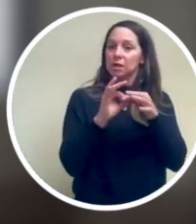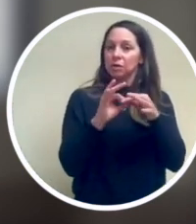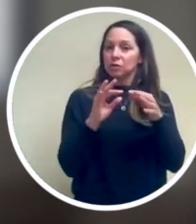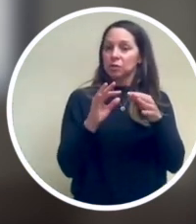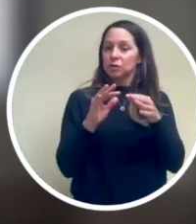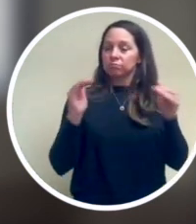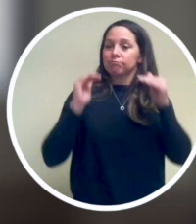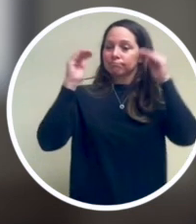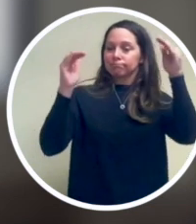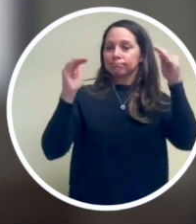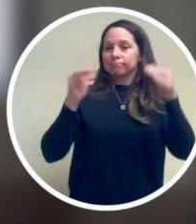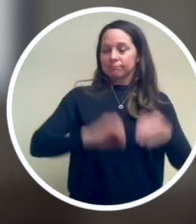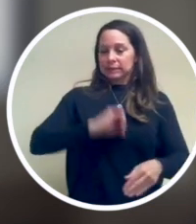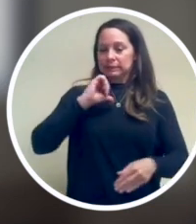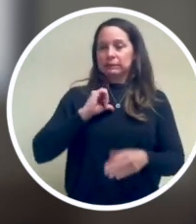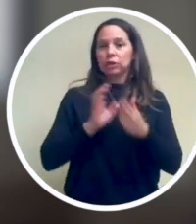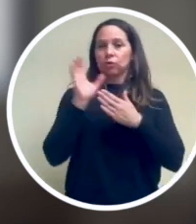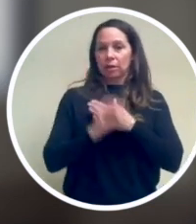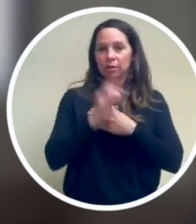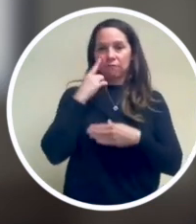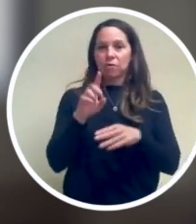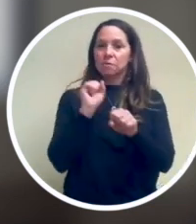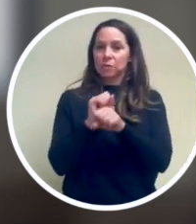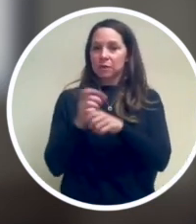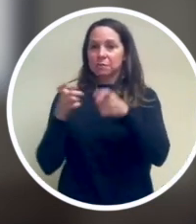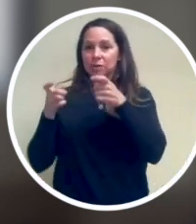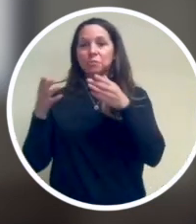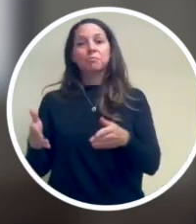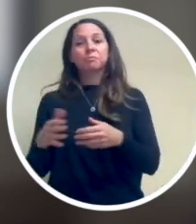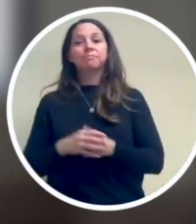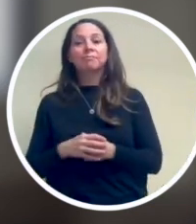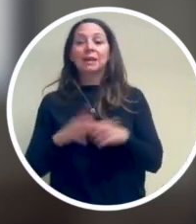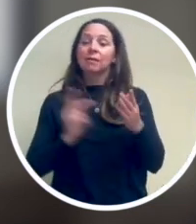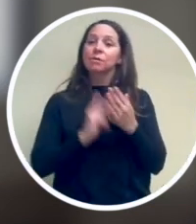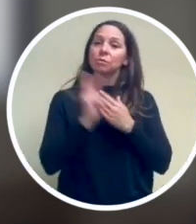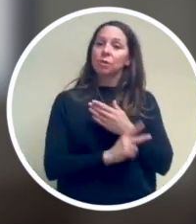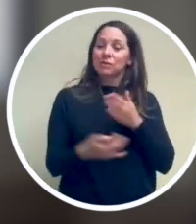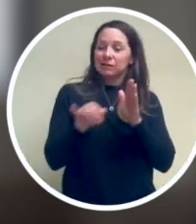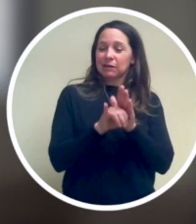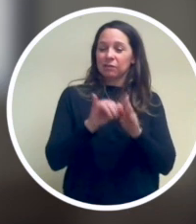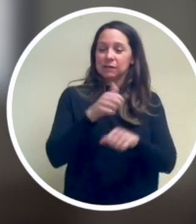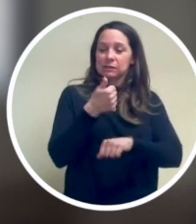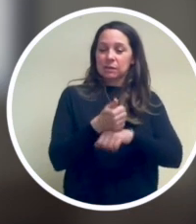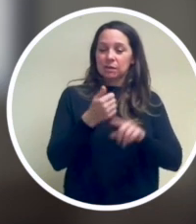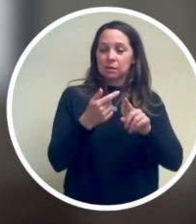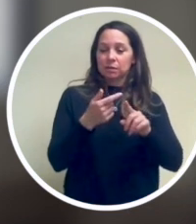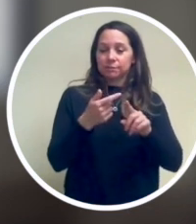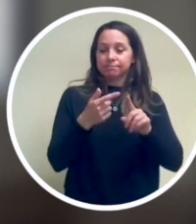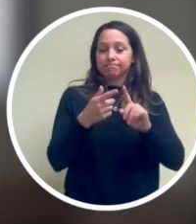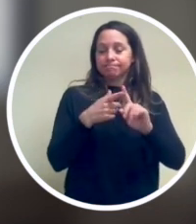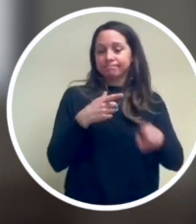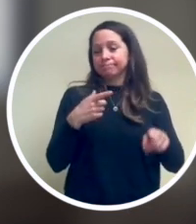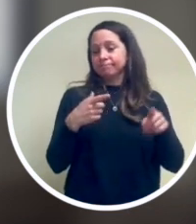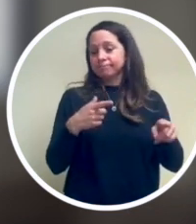foundational work on the Elevating Dignity curriculum for both employees and managers. This program was identified and implemented